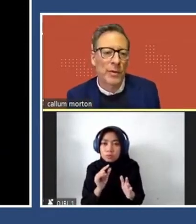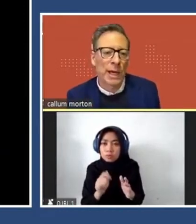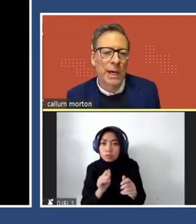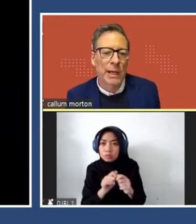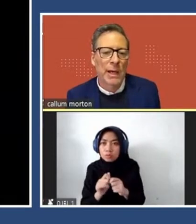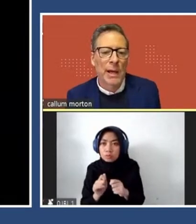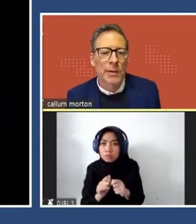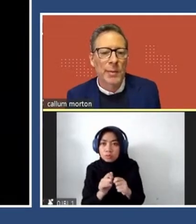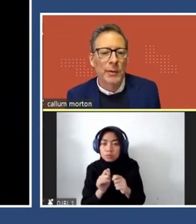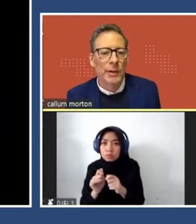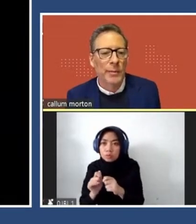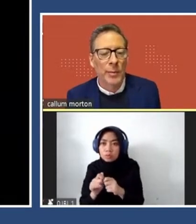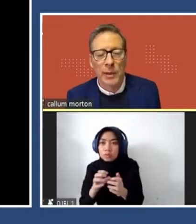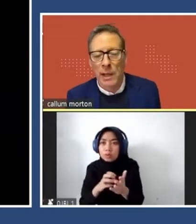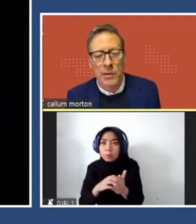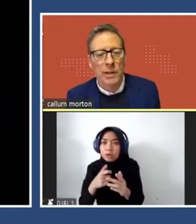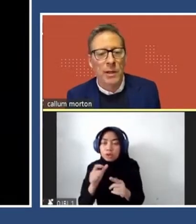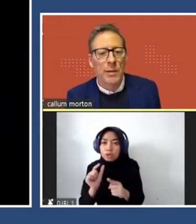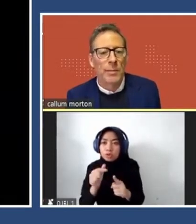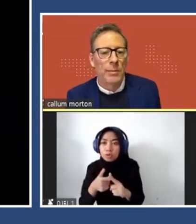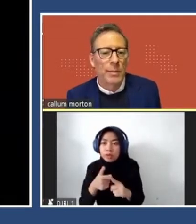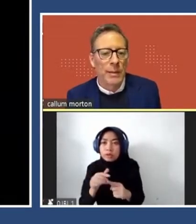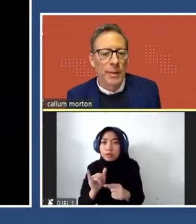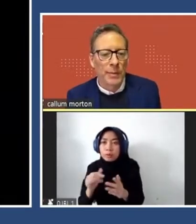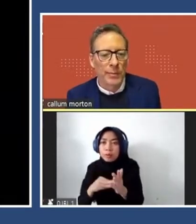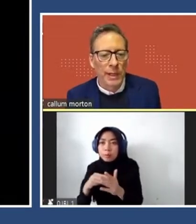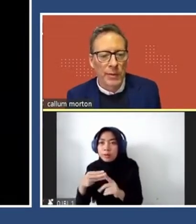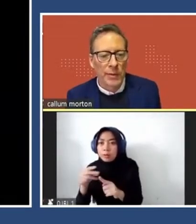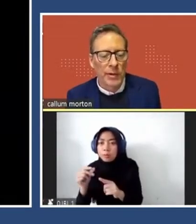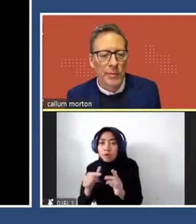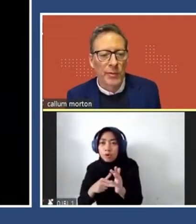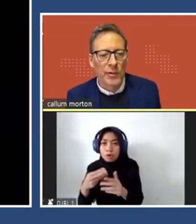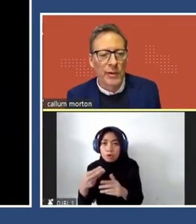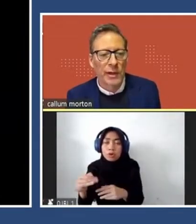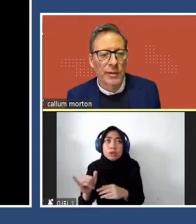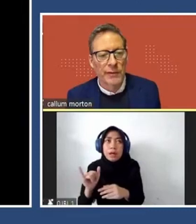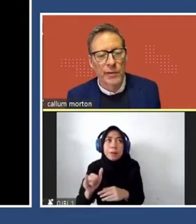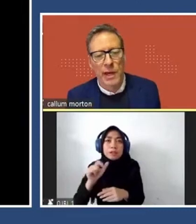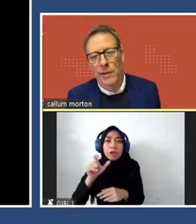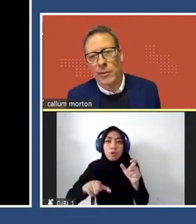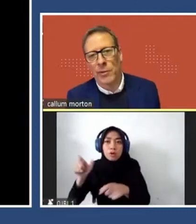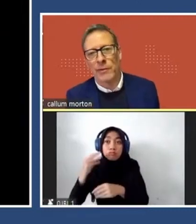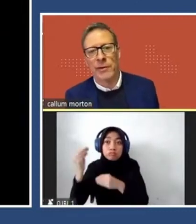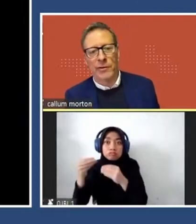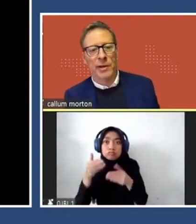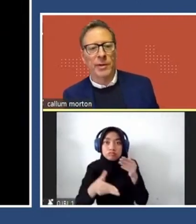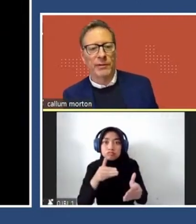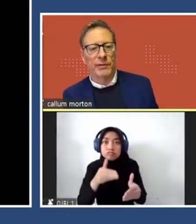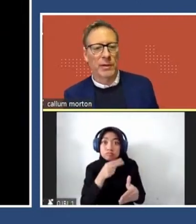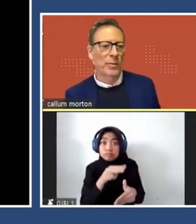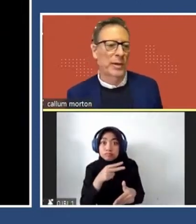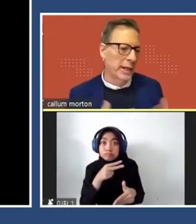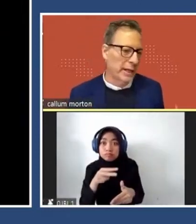stone from the UK and rebuilt in Melbourne. Actually, many people, many tourists who come to Australia think it's the first house that was